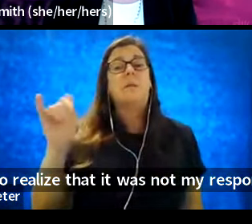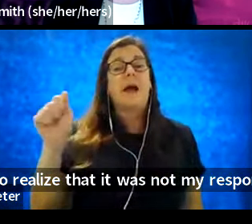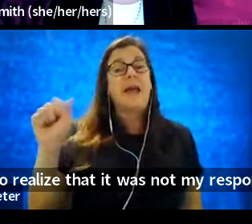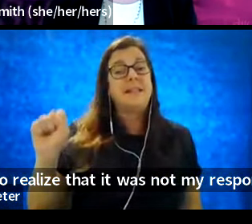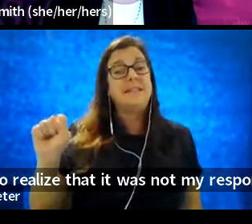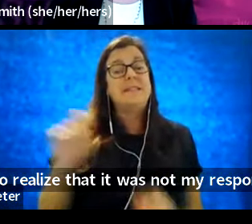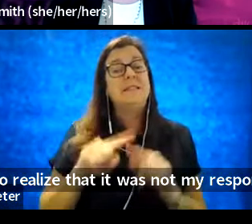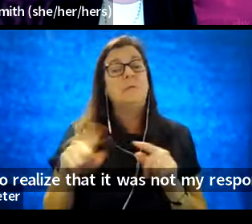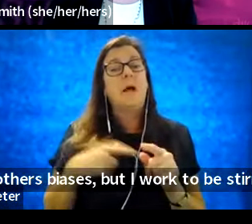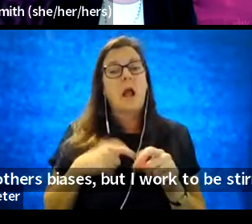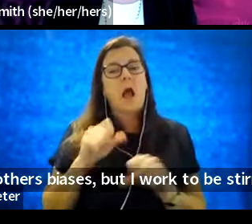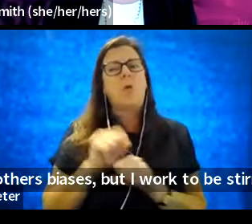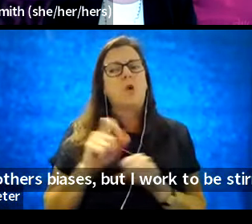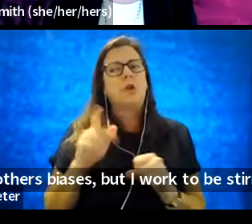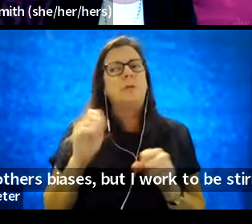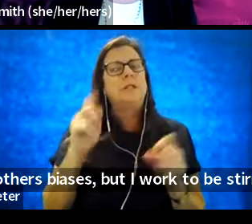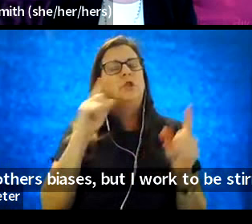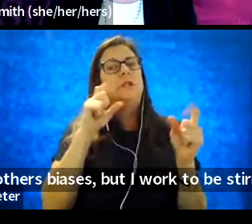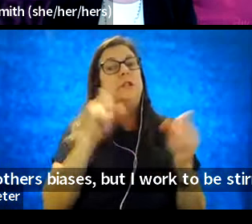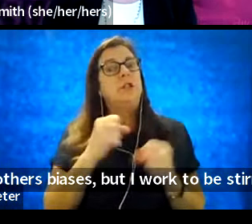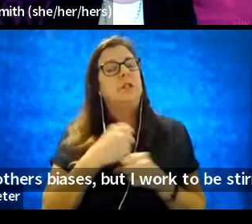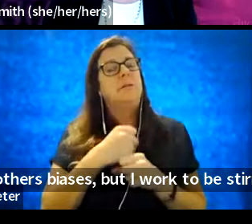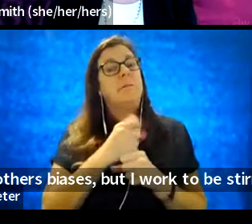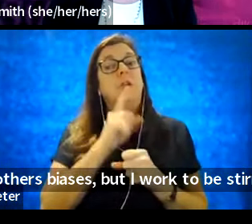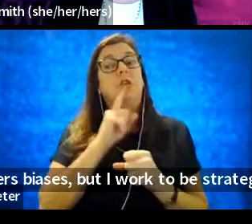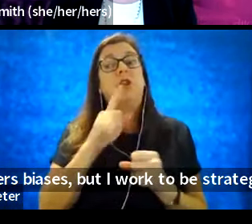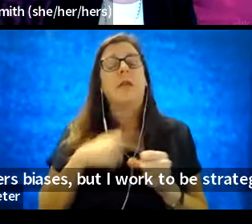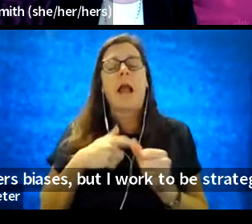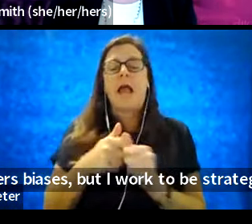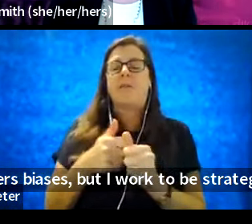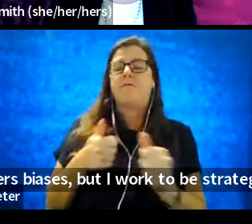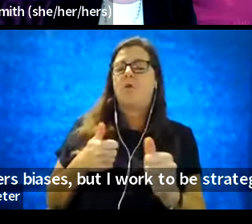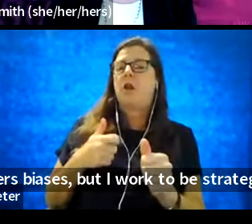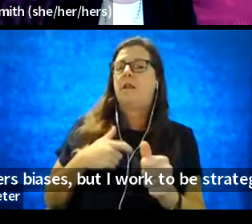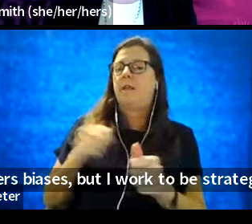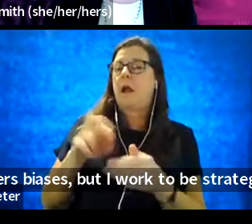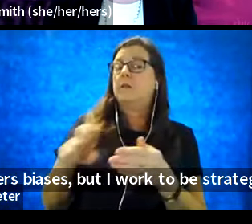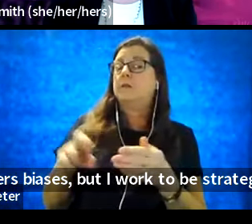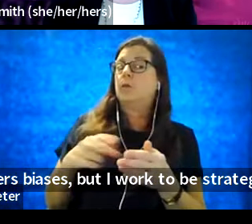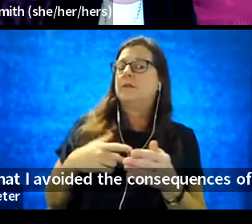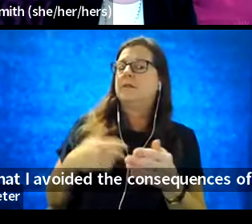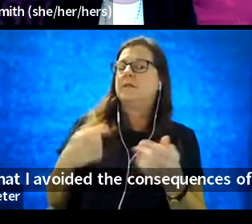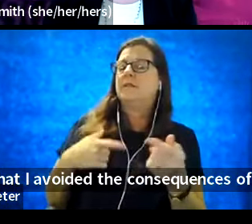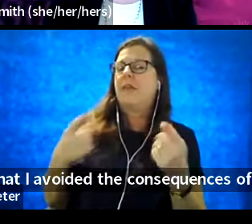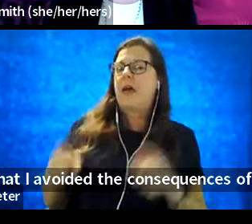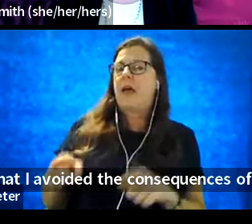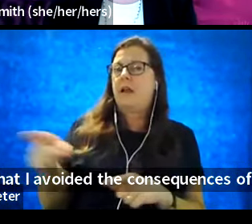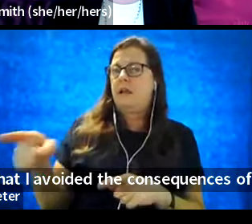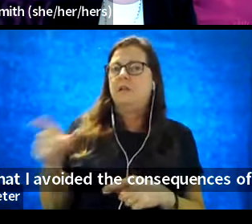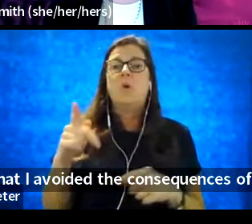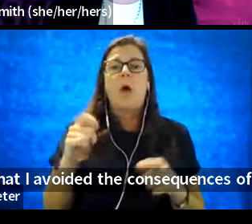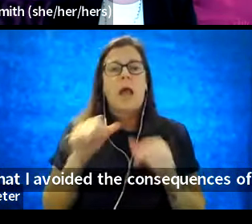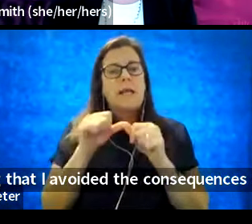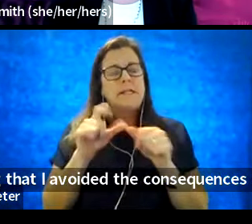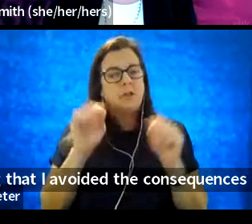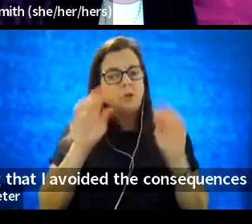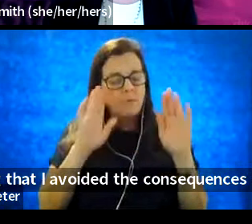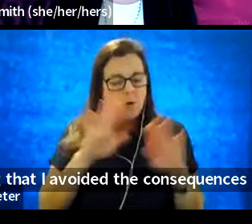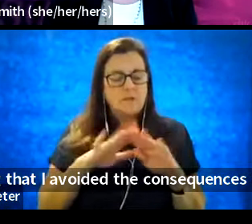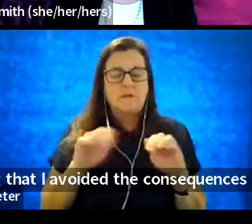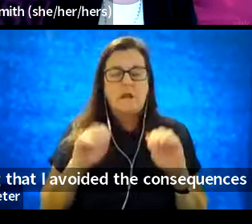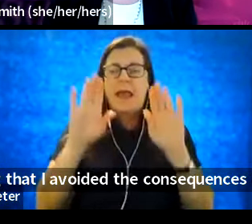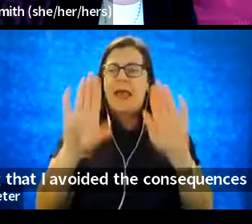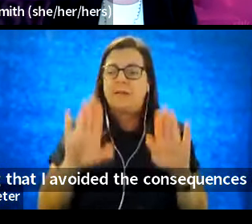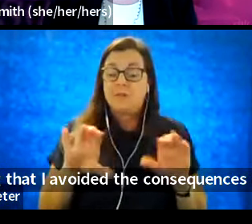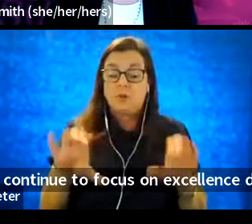I worked to be strategic in ensuring that I avoided the consequences of it. And so, I continued to focus on excellence, doing